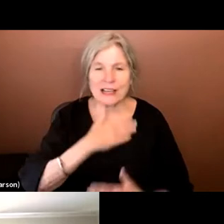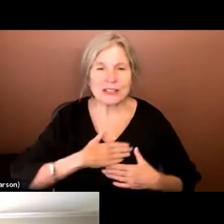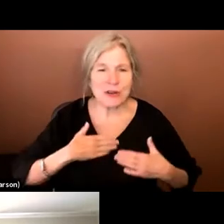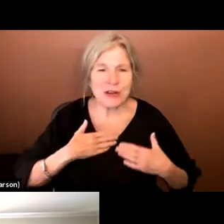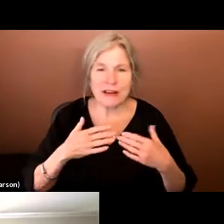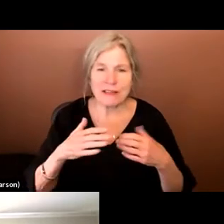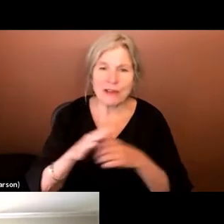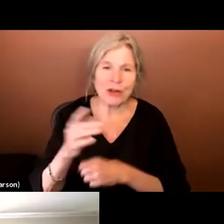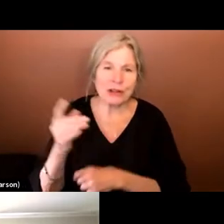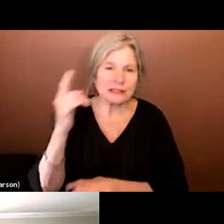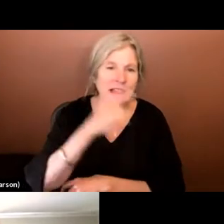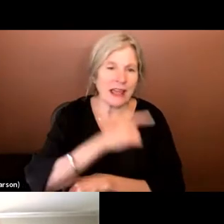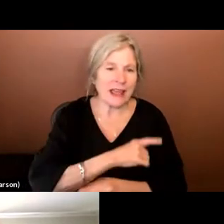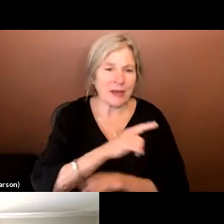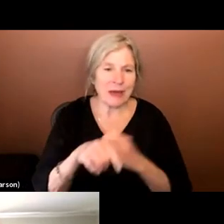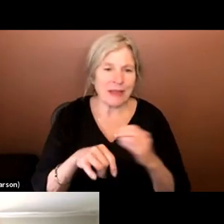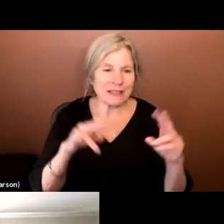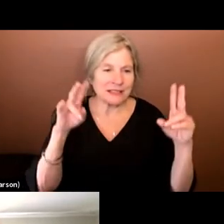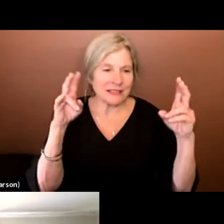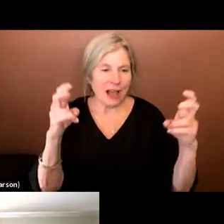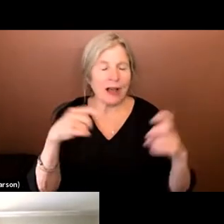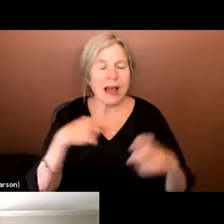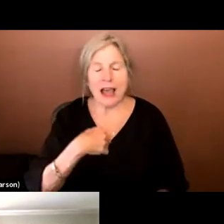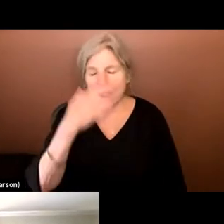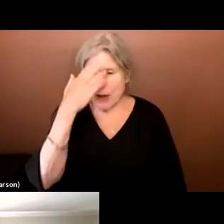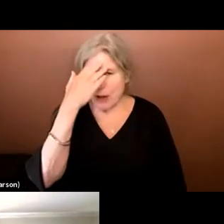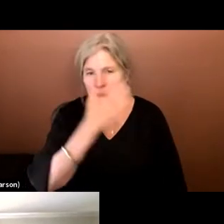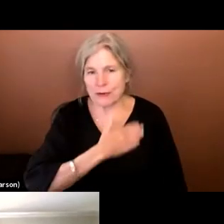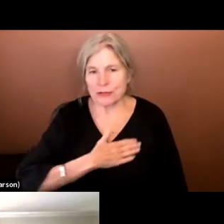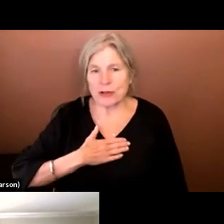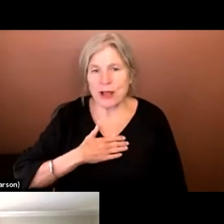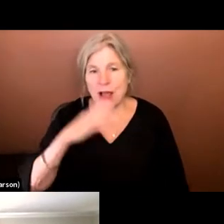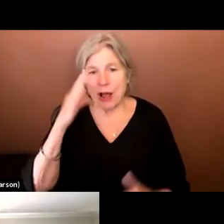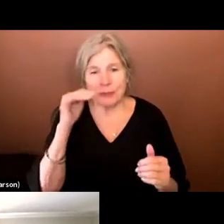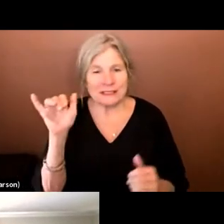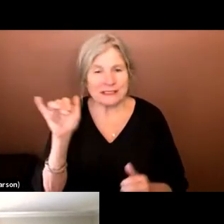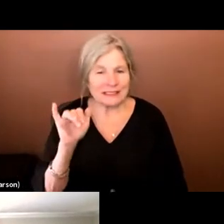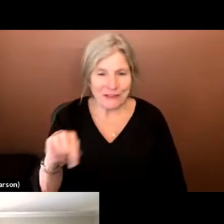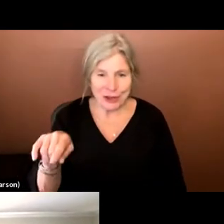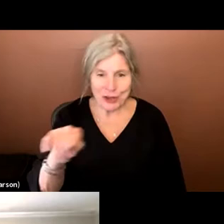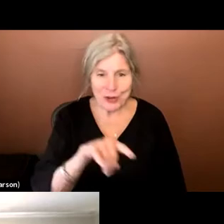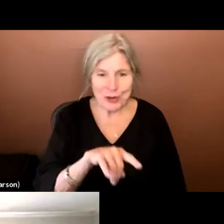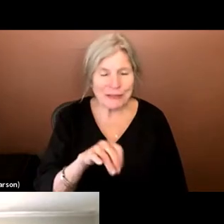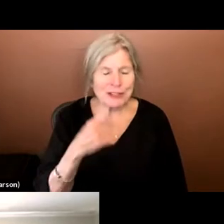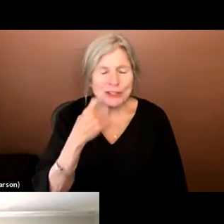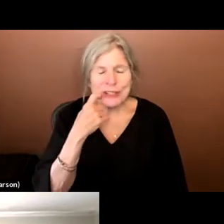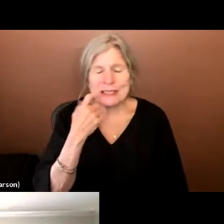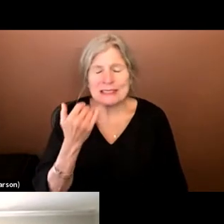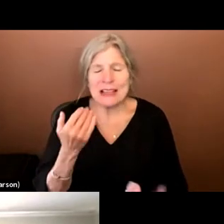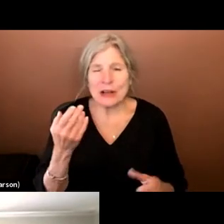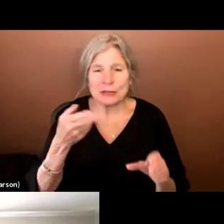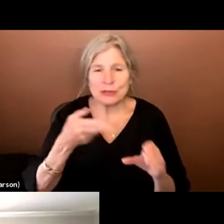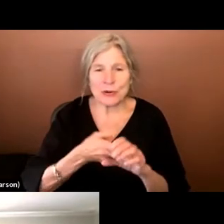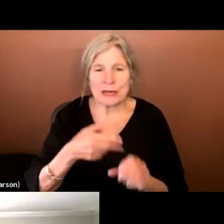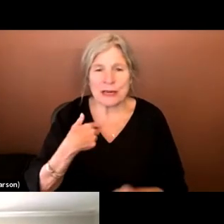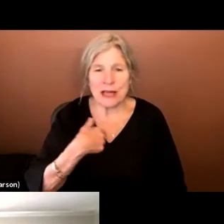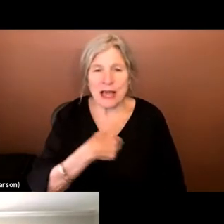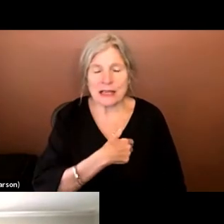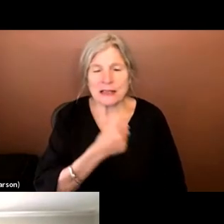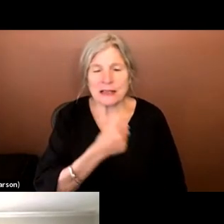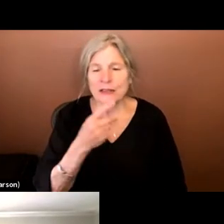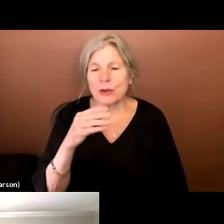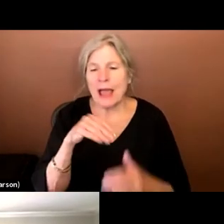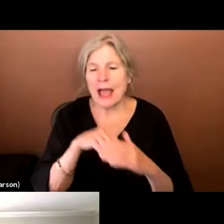full day on this topic. I know I am, and I hope it has been the same for you. If you're just now joining us, a few access